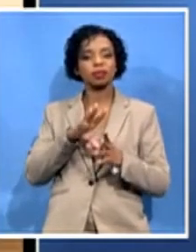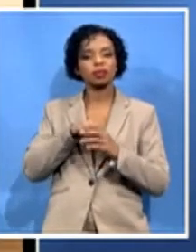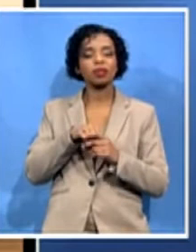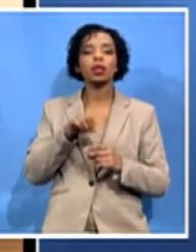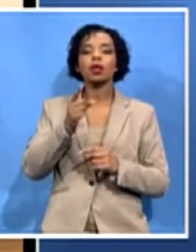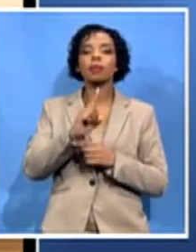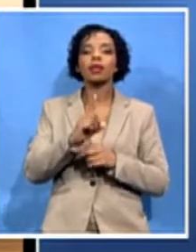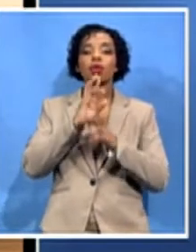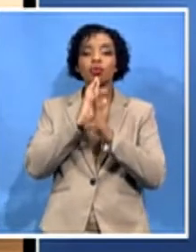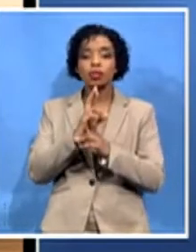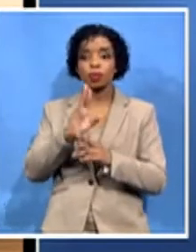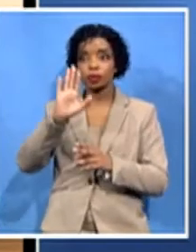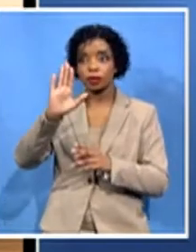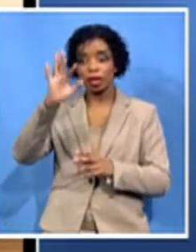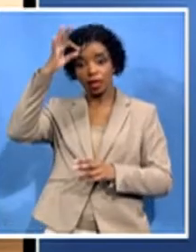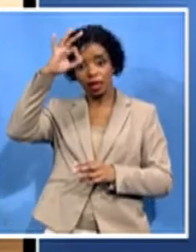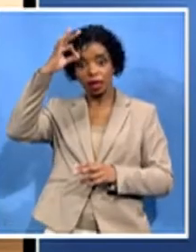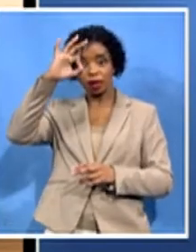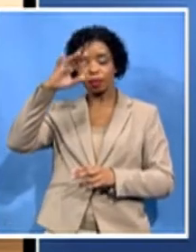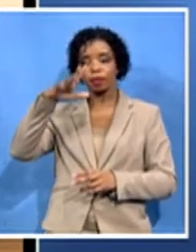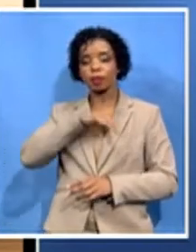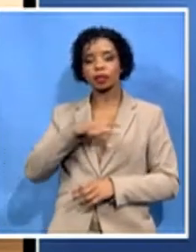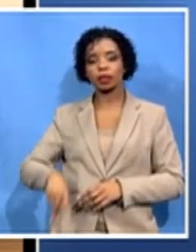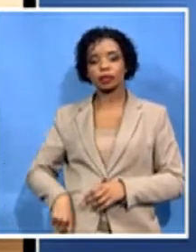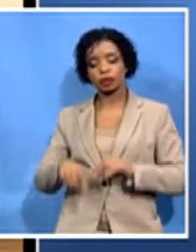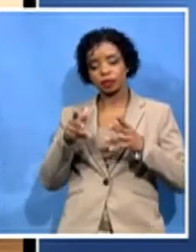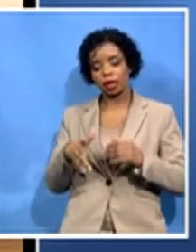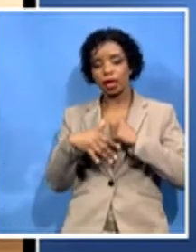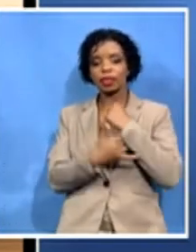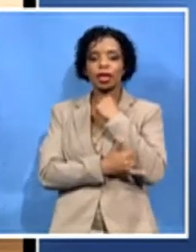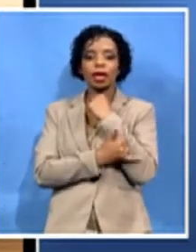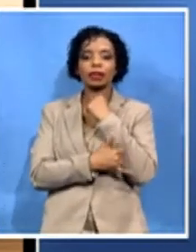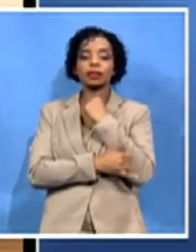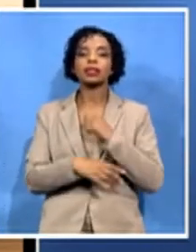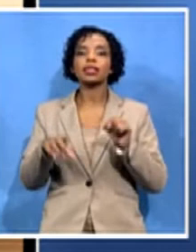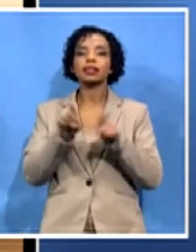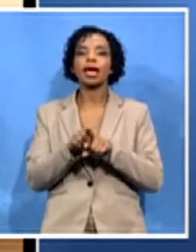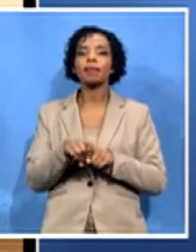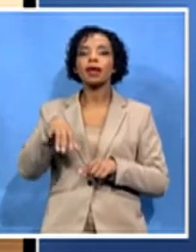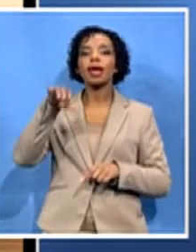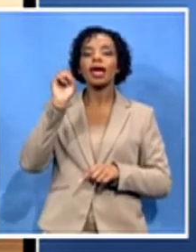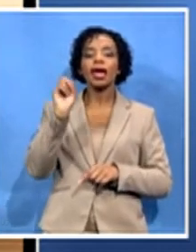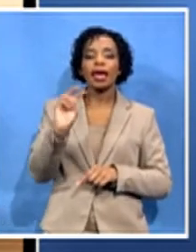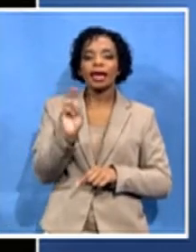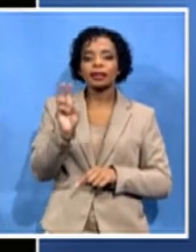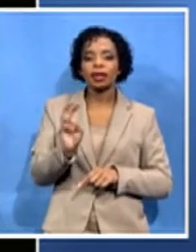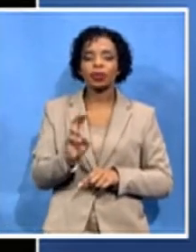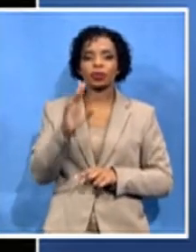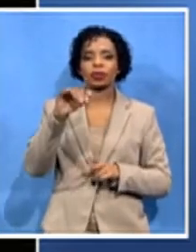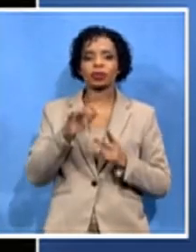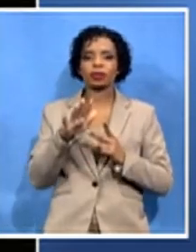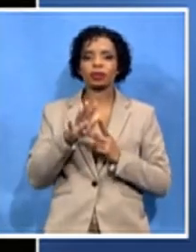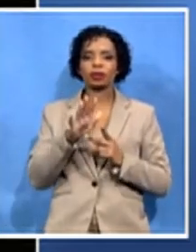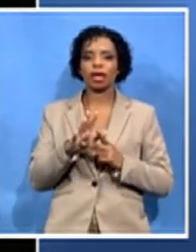having set forth a motion of the SIUs and the Hawks investigations, trying to within his term now in